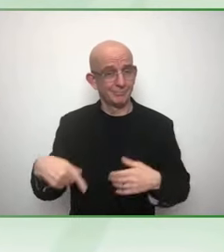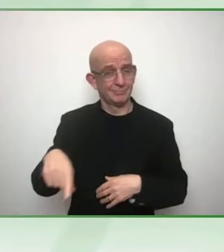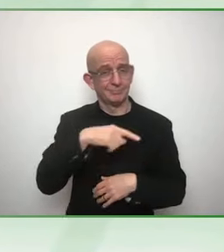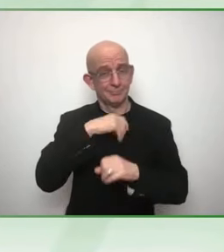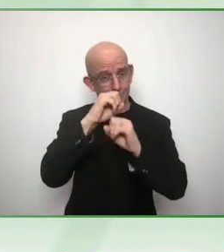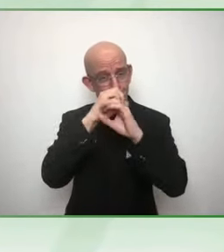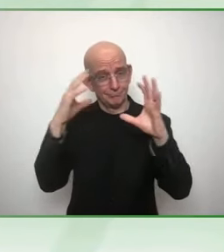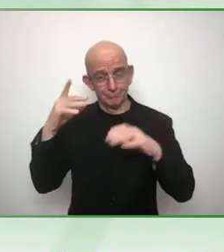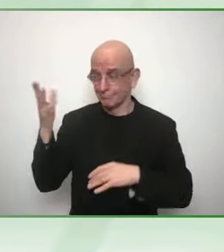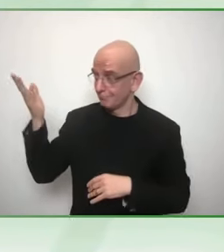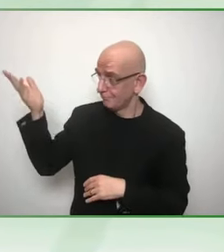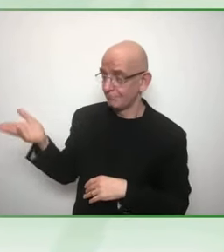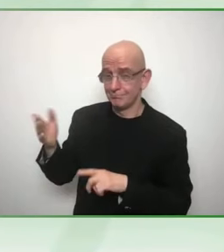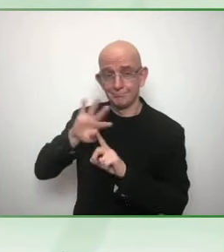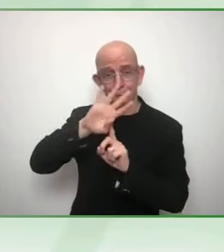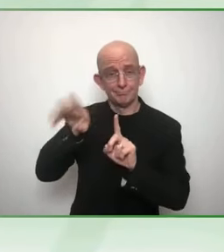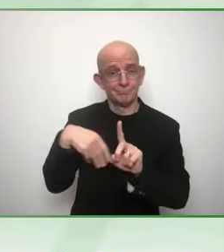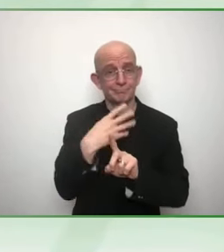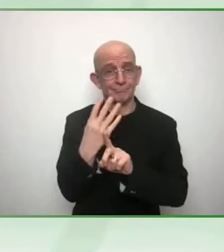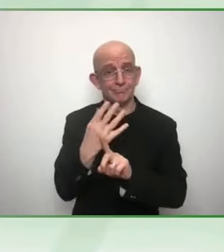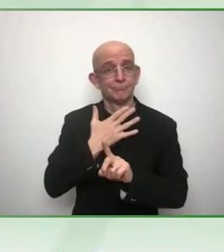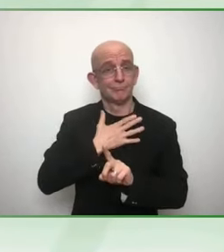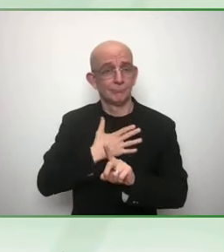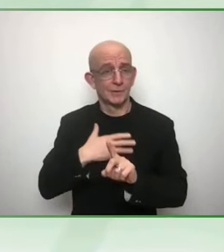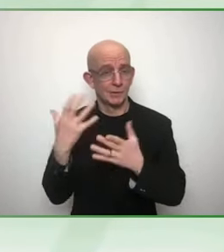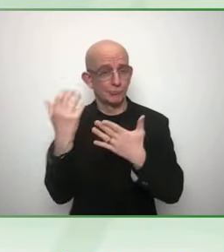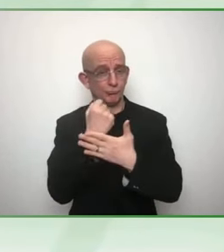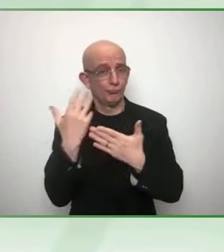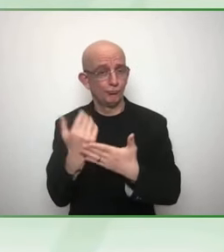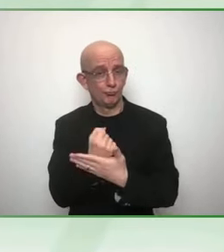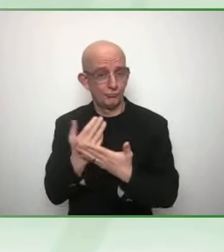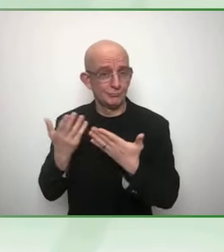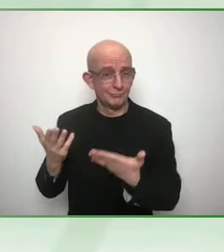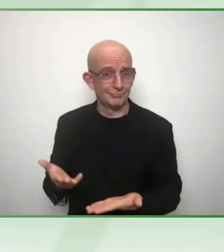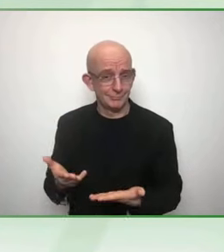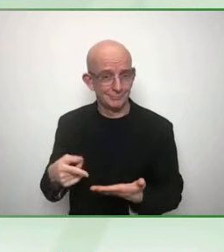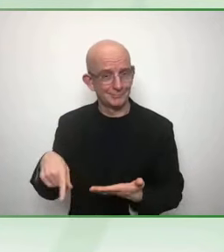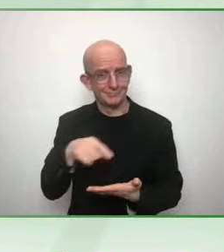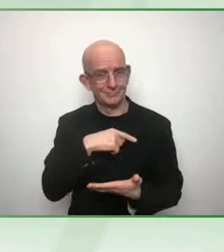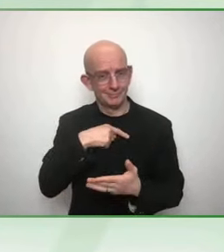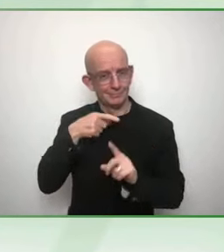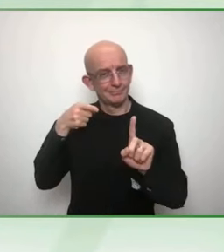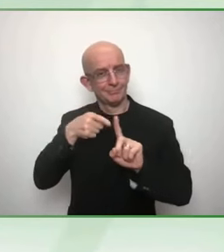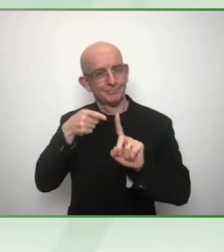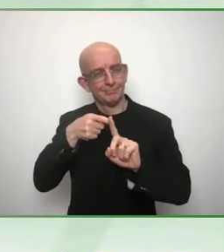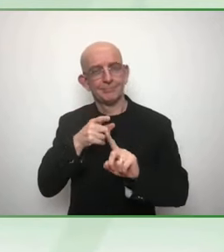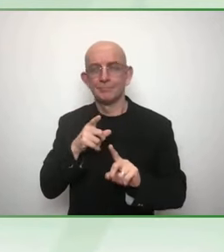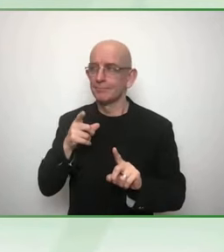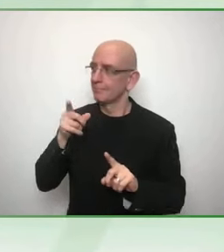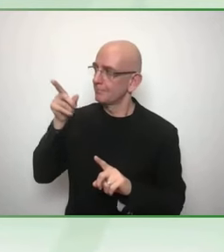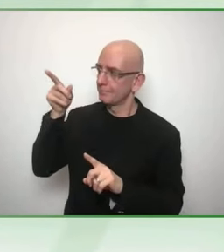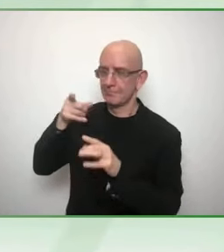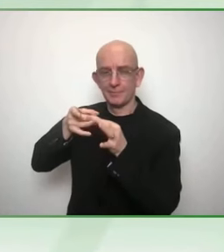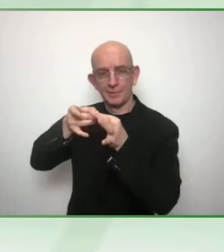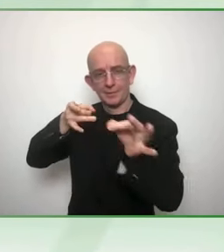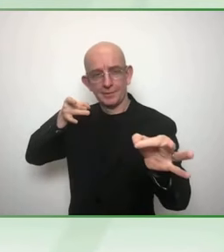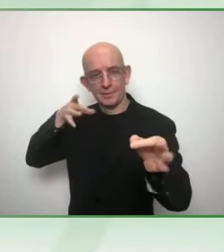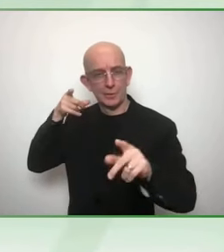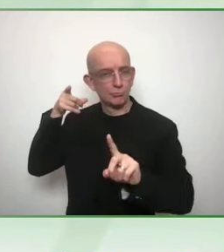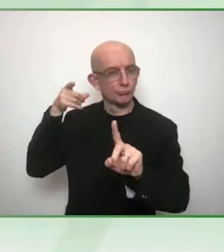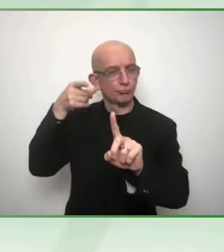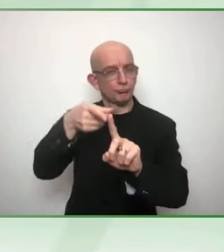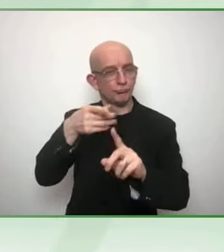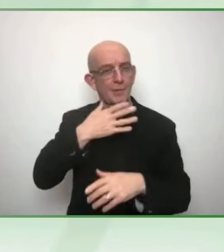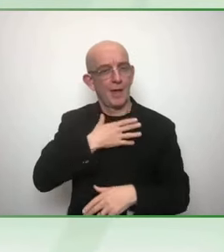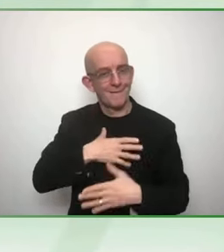them in a way that's truly inclusive, and allowing for everyone in society to participate, not only in their development,